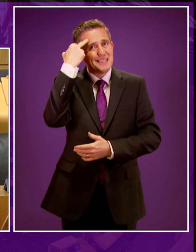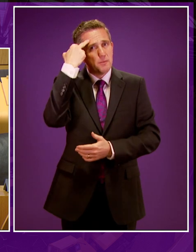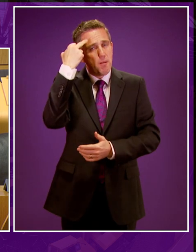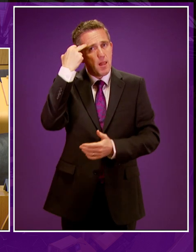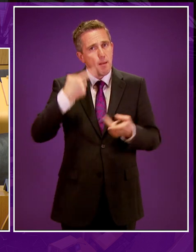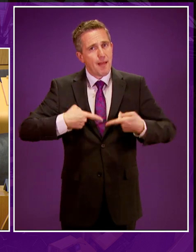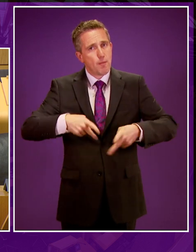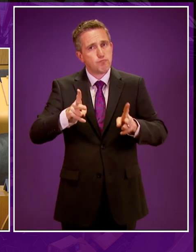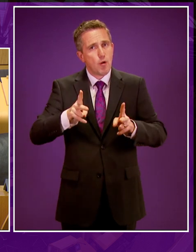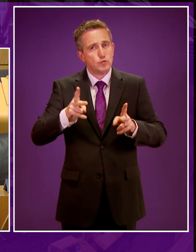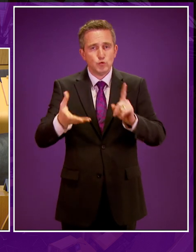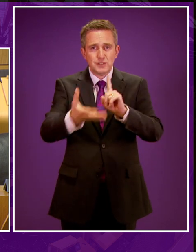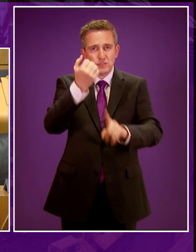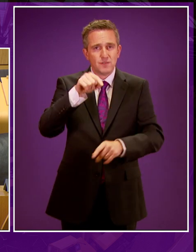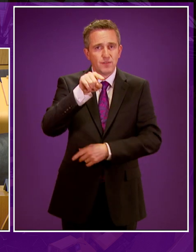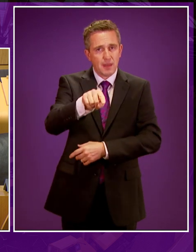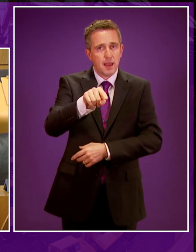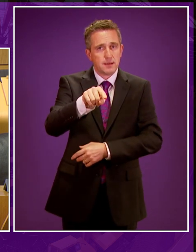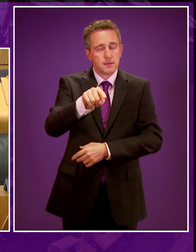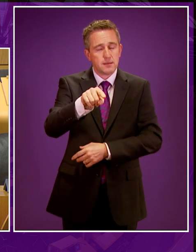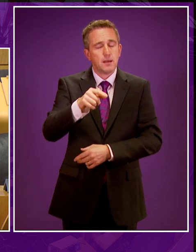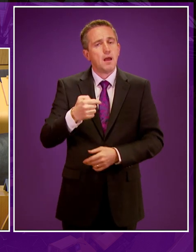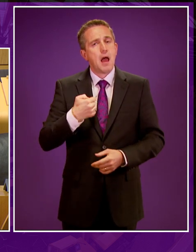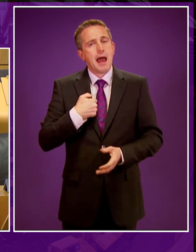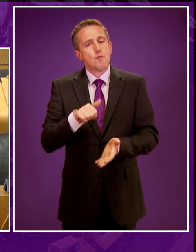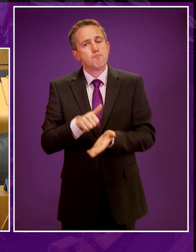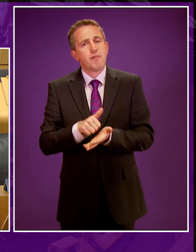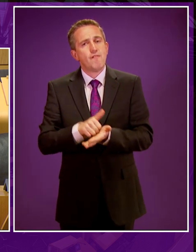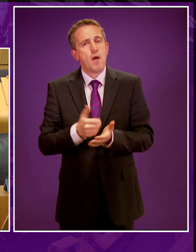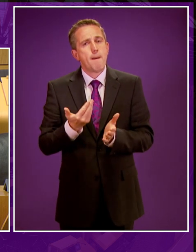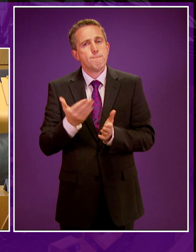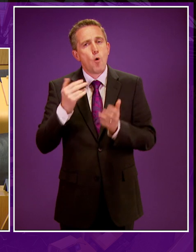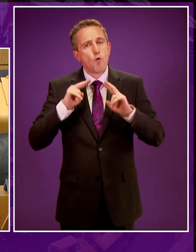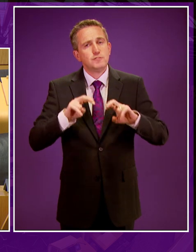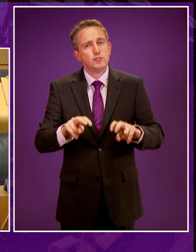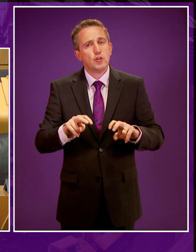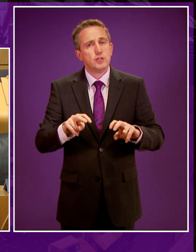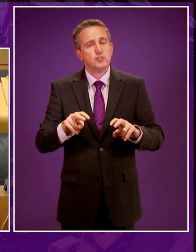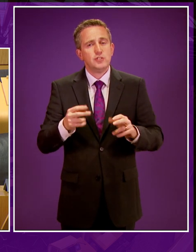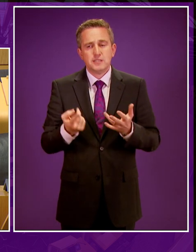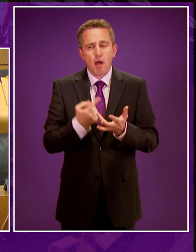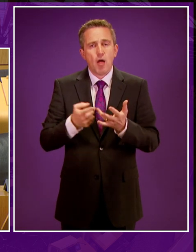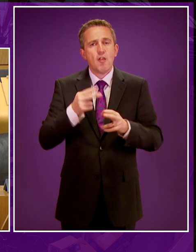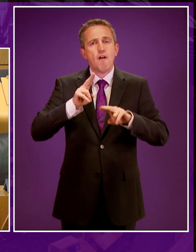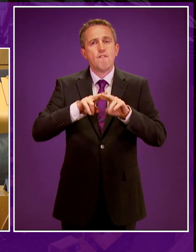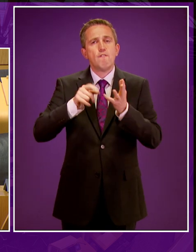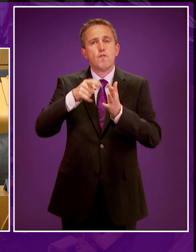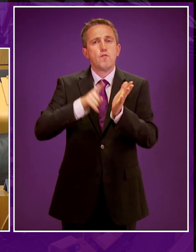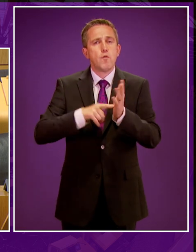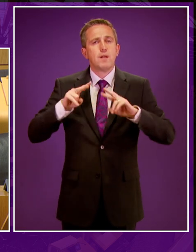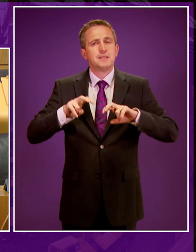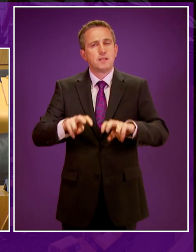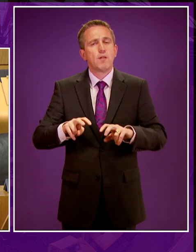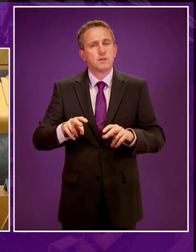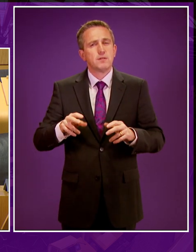steps we take to reach our final goal. Personally, I would like to see at greater research into hydrogen cell fuel technology as it's arguably